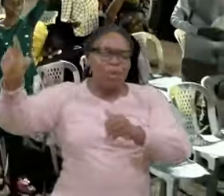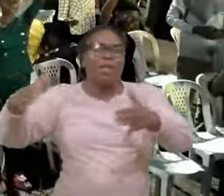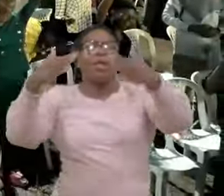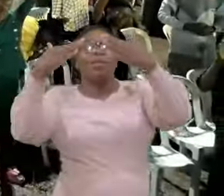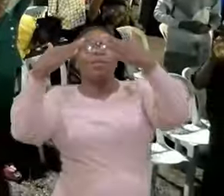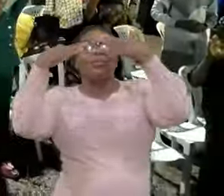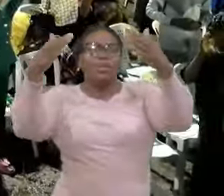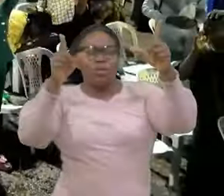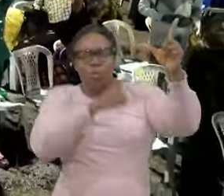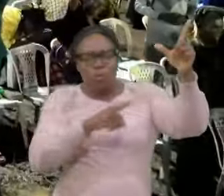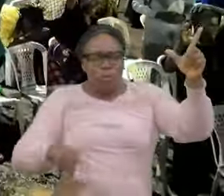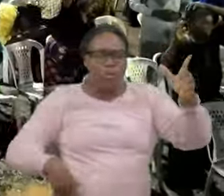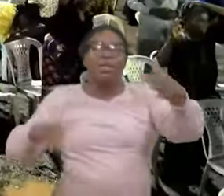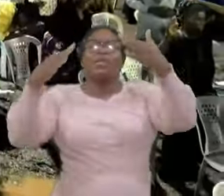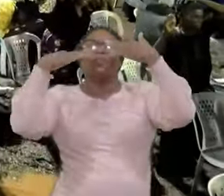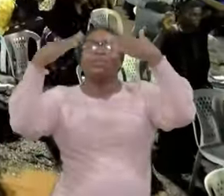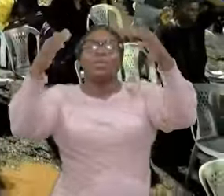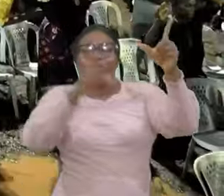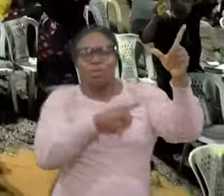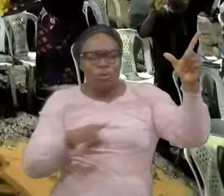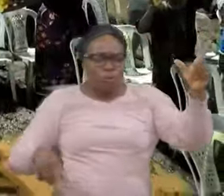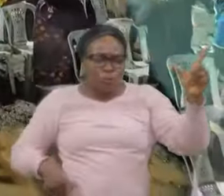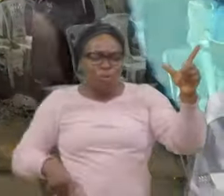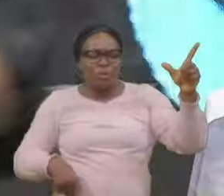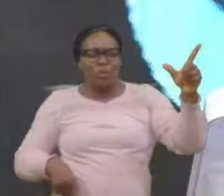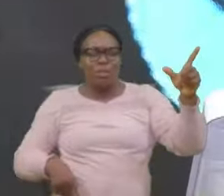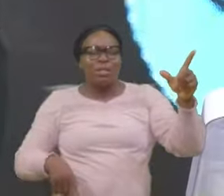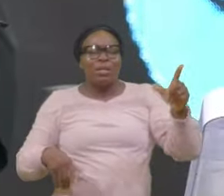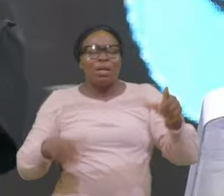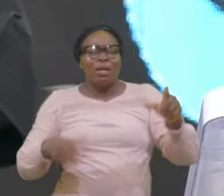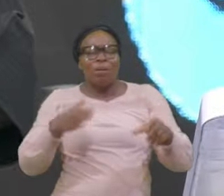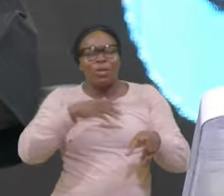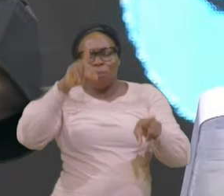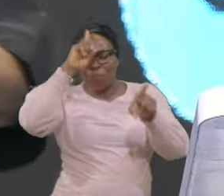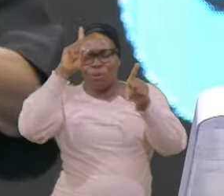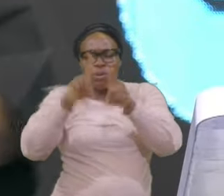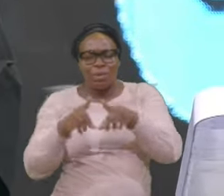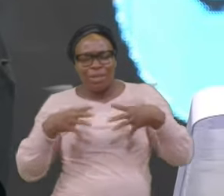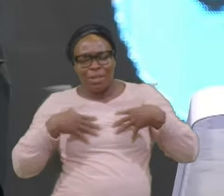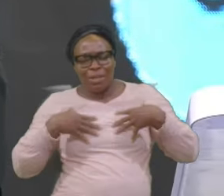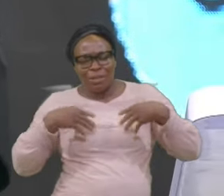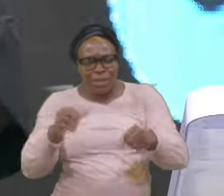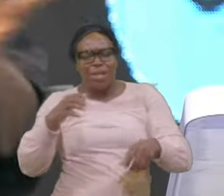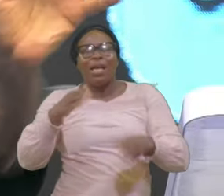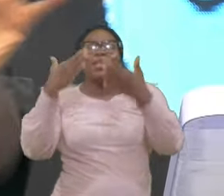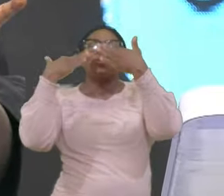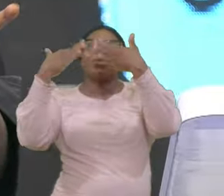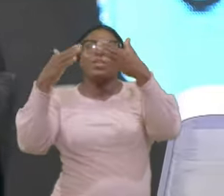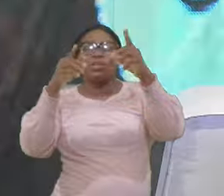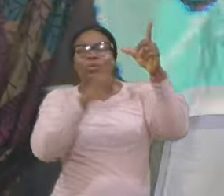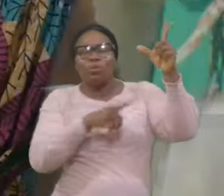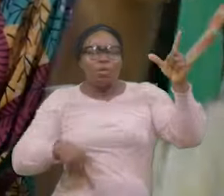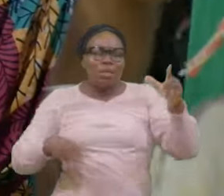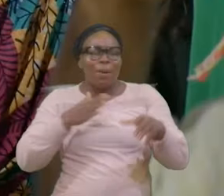Thank You Lord My Brother Is Heal Thank You Lord My Sister My Daughter Is Heal Thank You